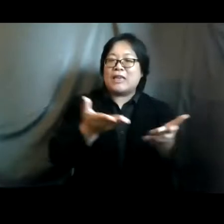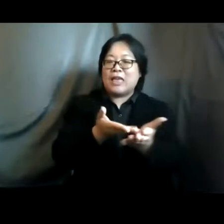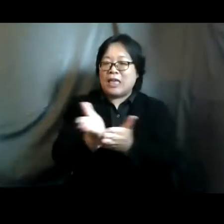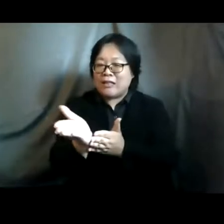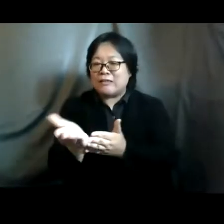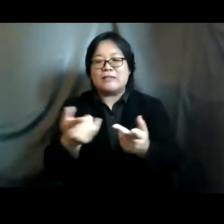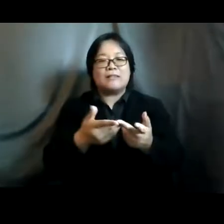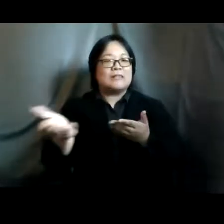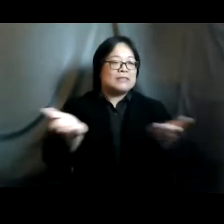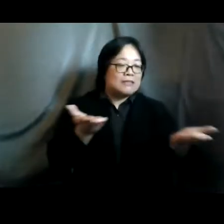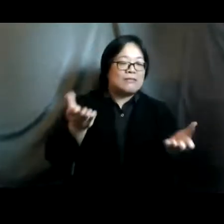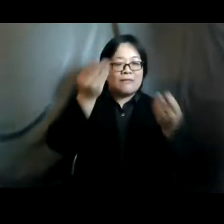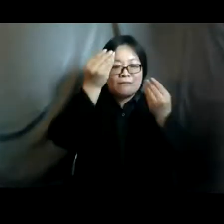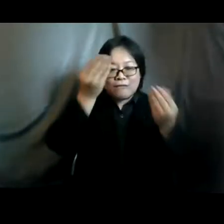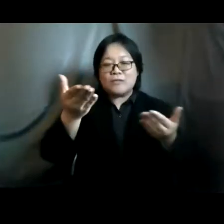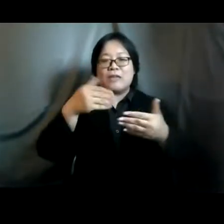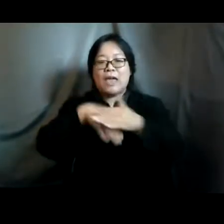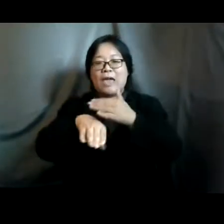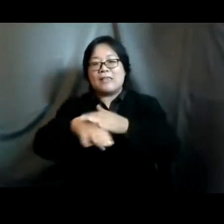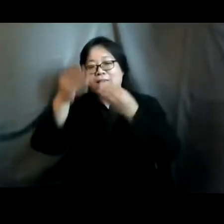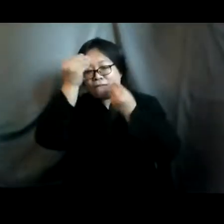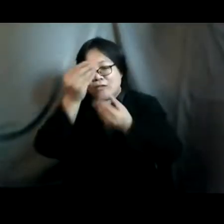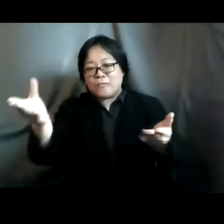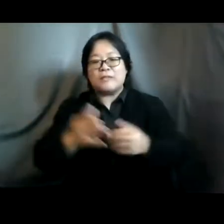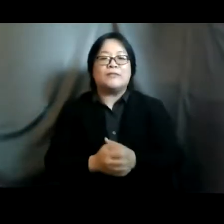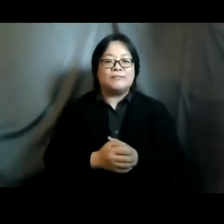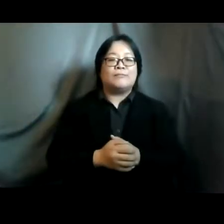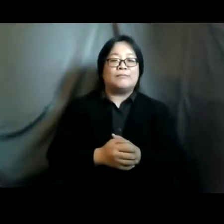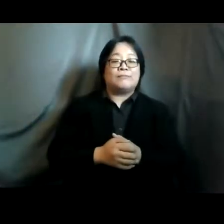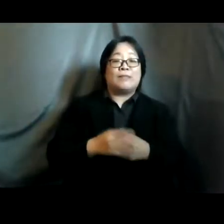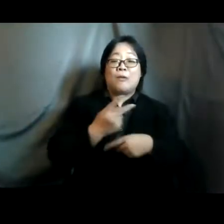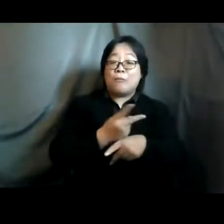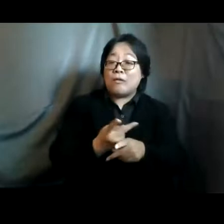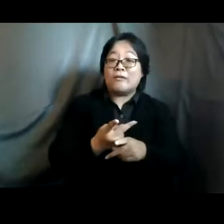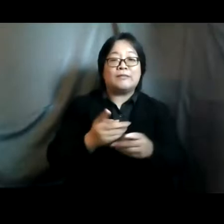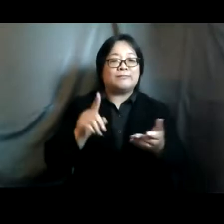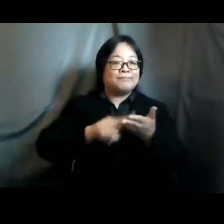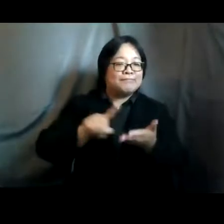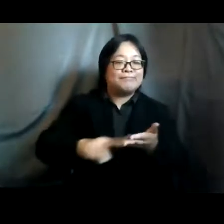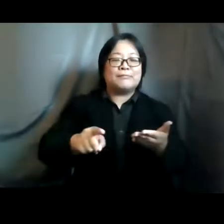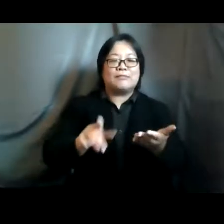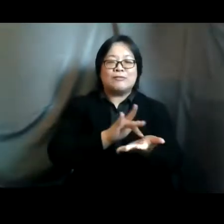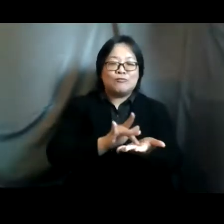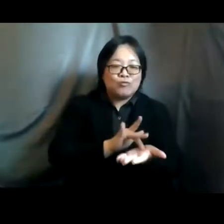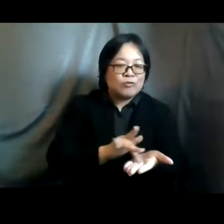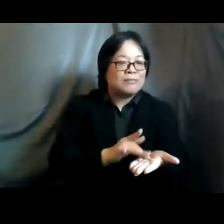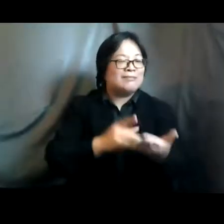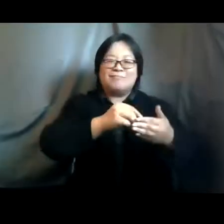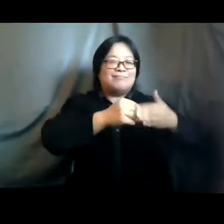services and information access to the information reproductive cancers are diagnosed and treatments treatments and others